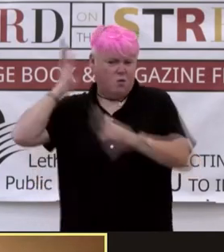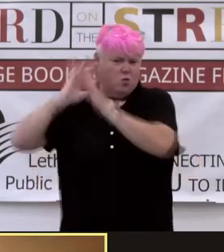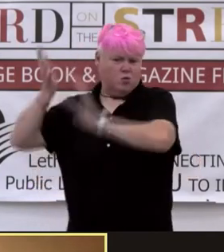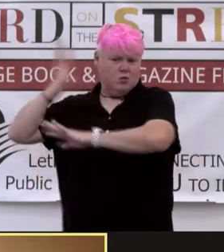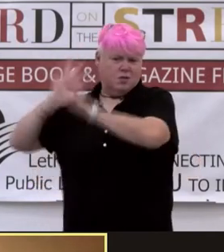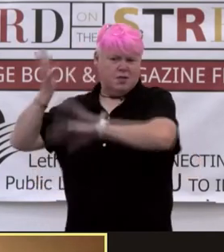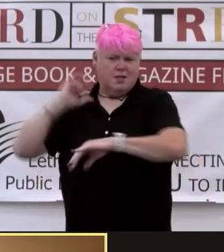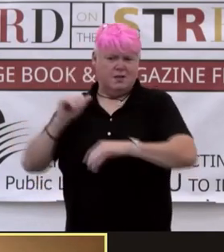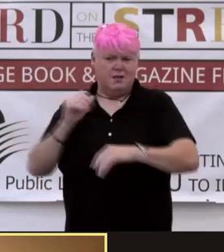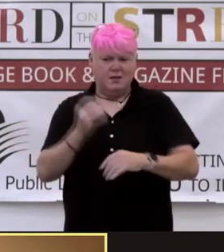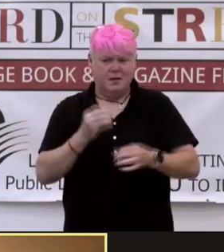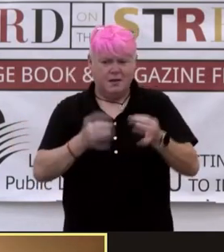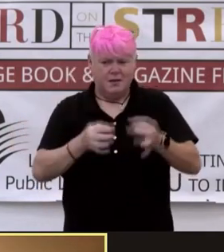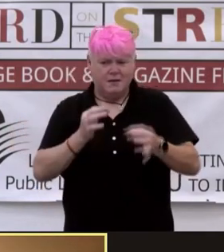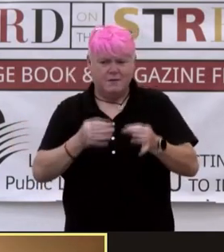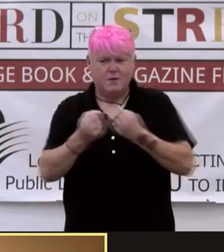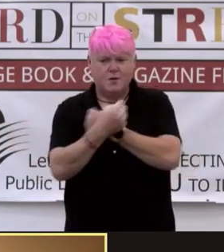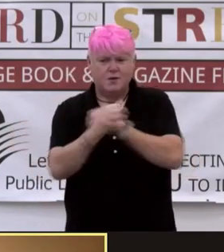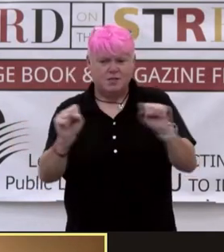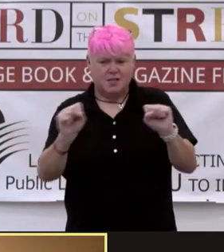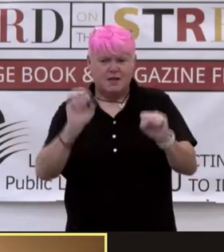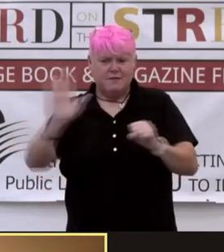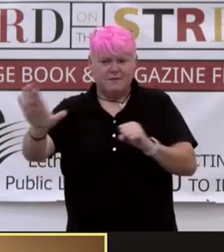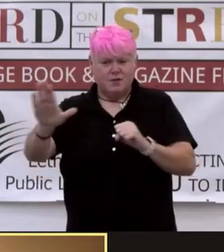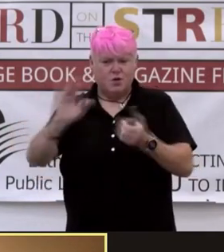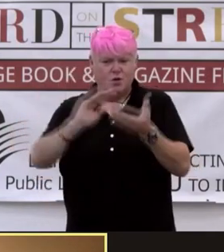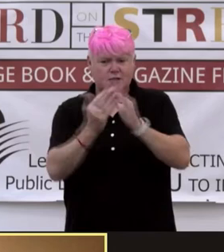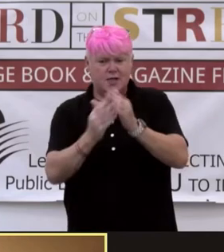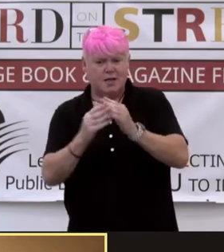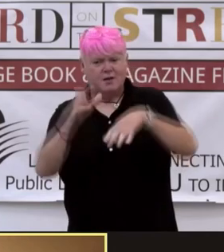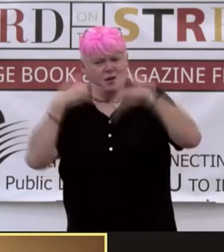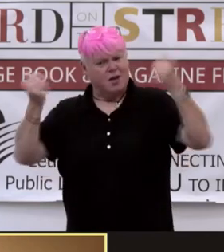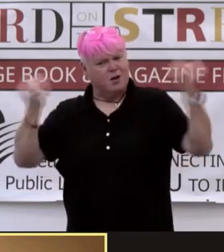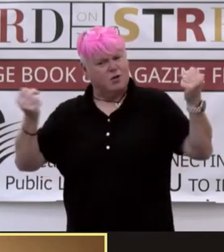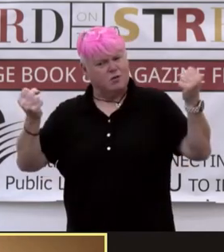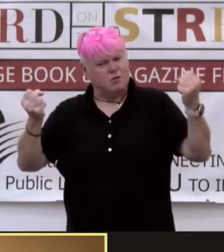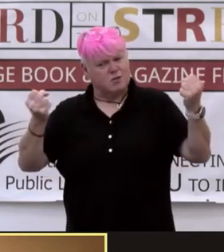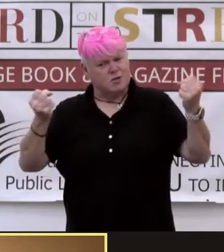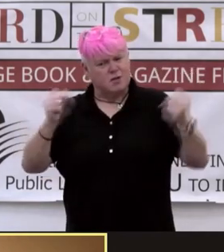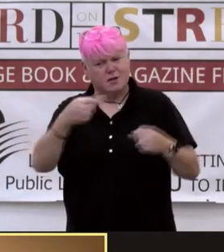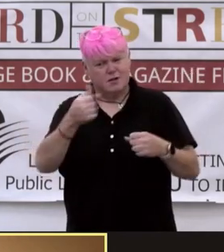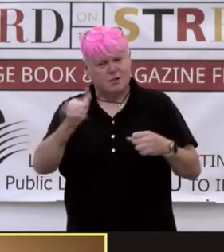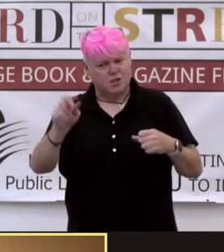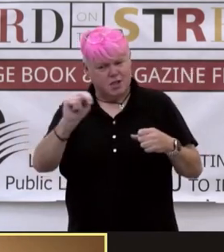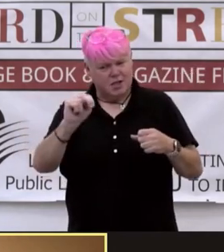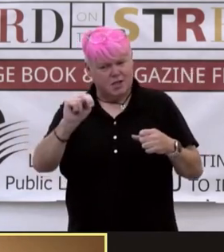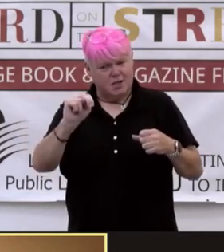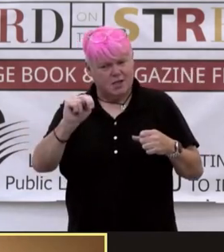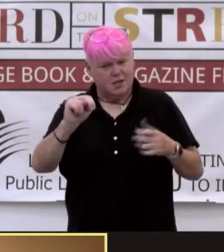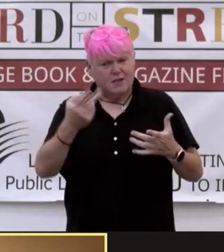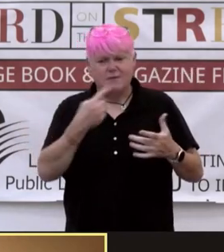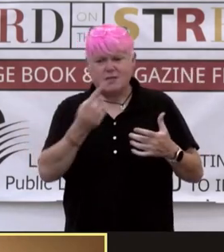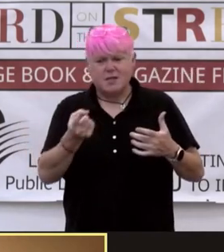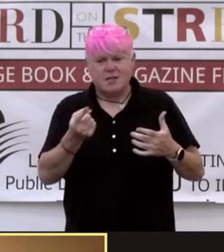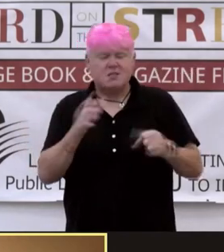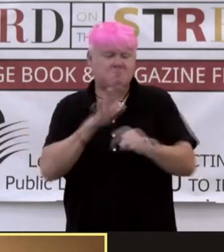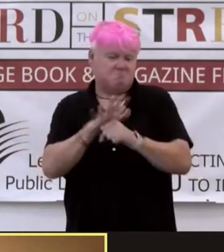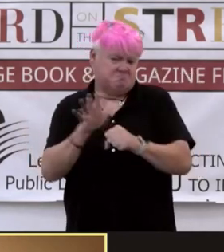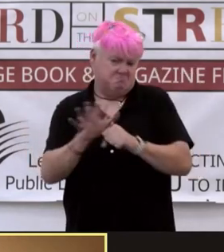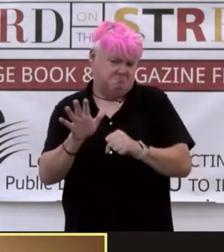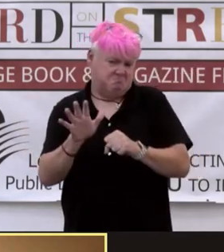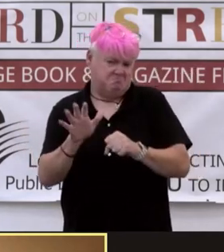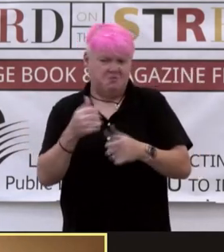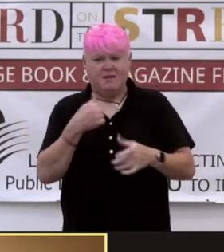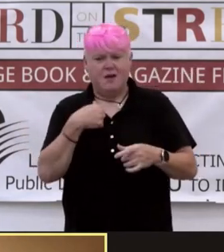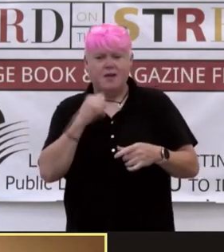ifrit were the ones who saved Nur's city. They are the heroes. They are jinn, Arav says as if that is enough. I have neither the